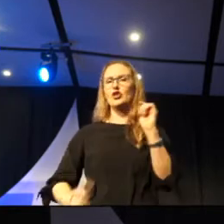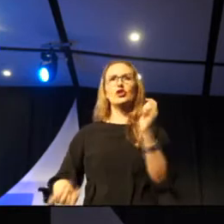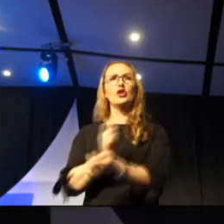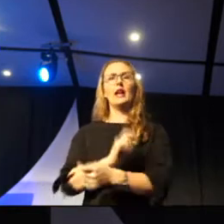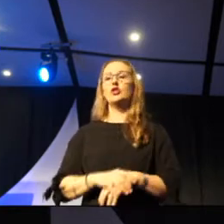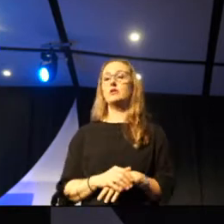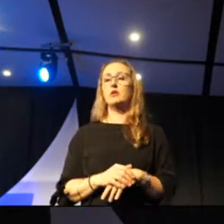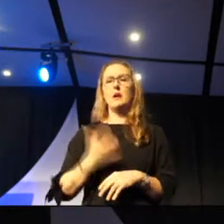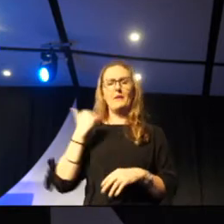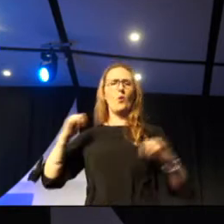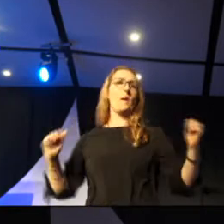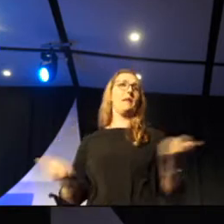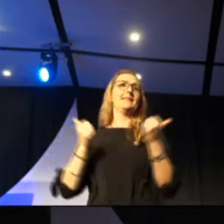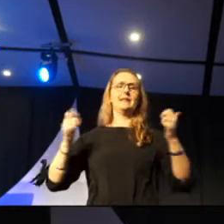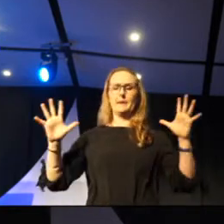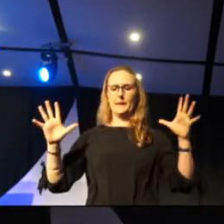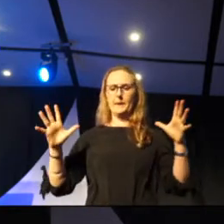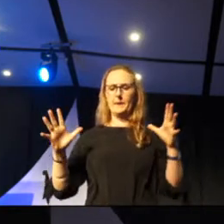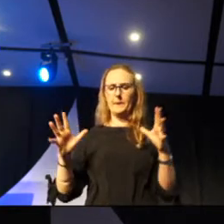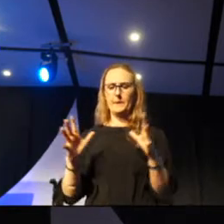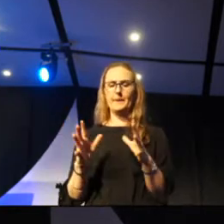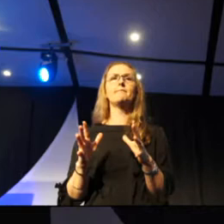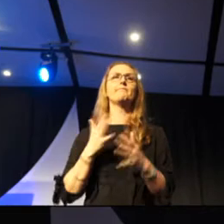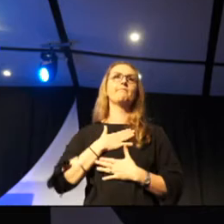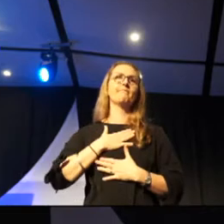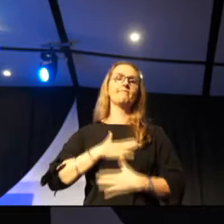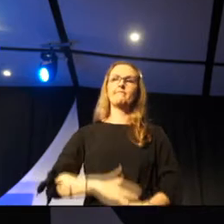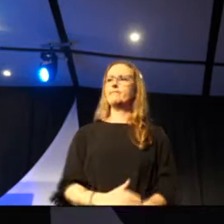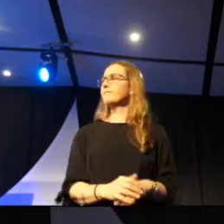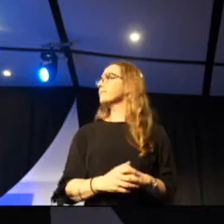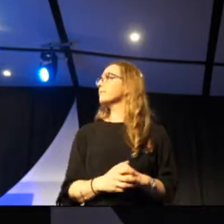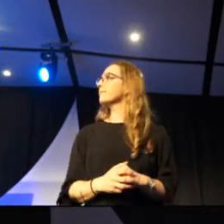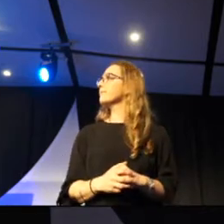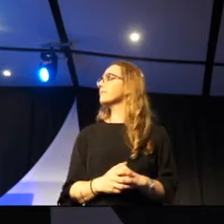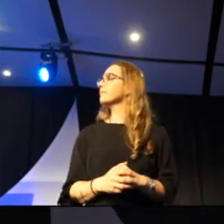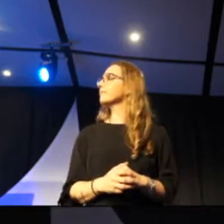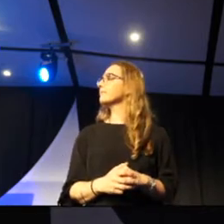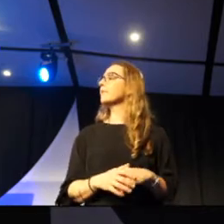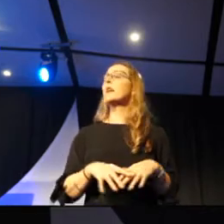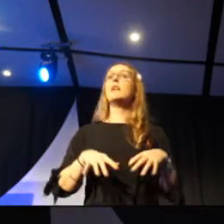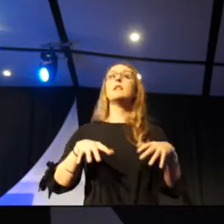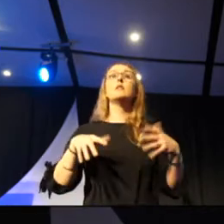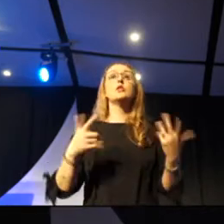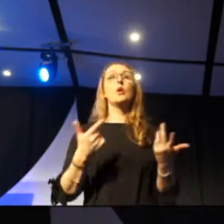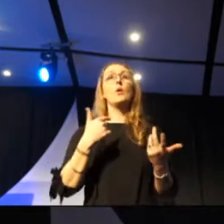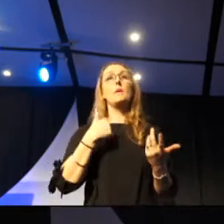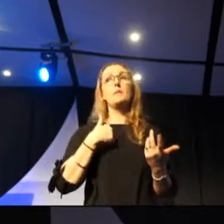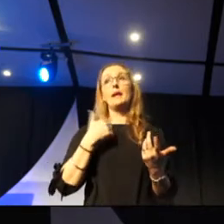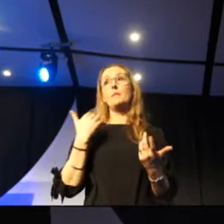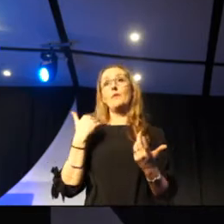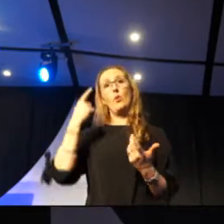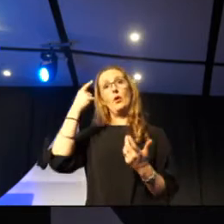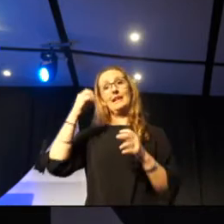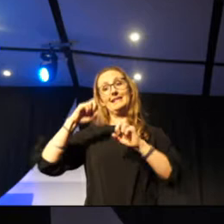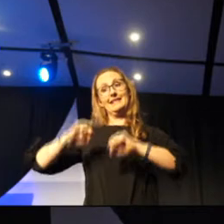gone now. And so that was at the forefront of my mind when I sat down with Pew, now